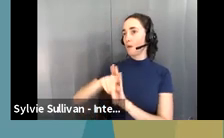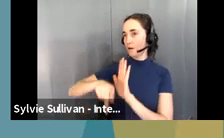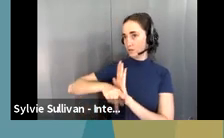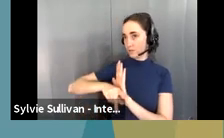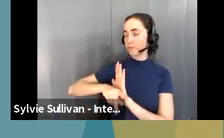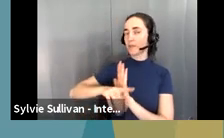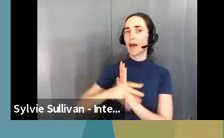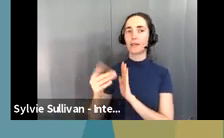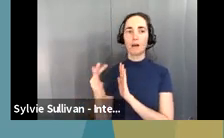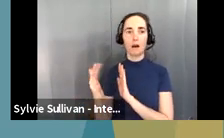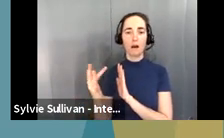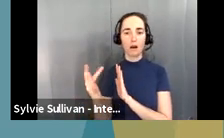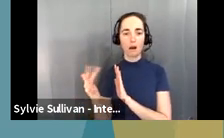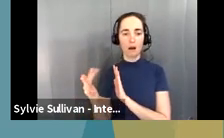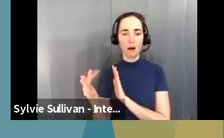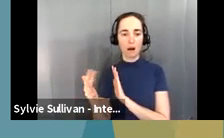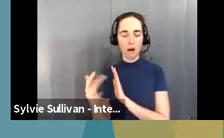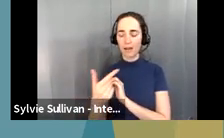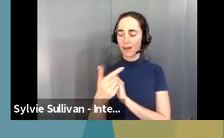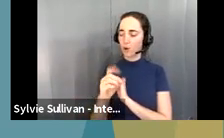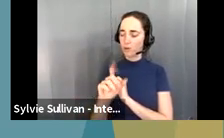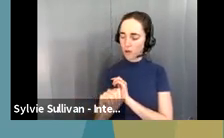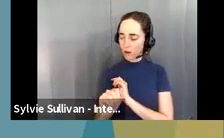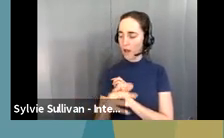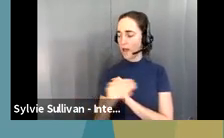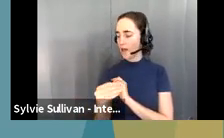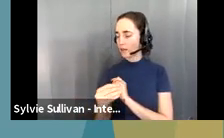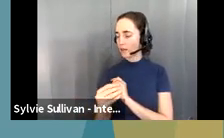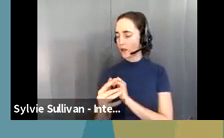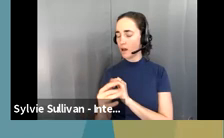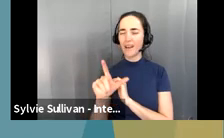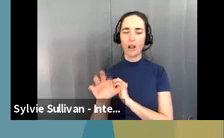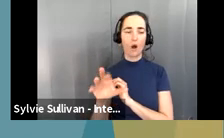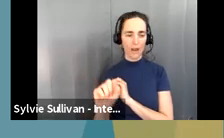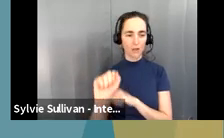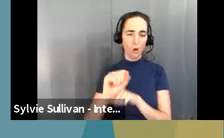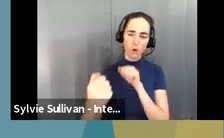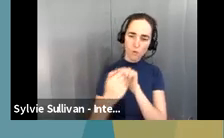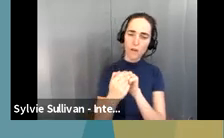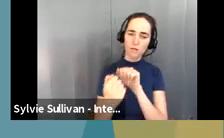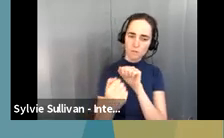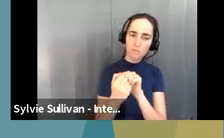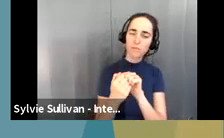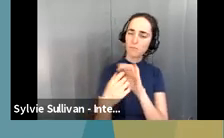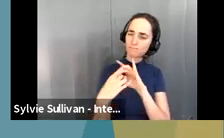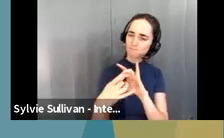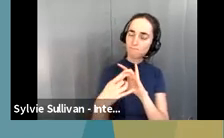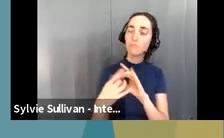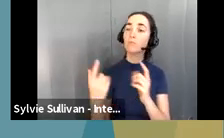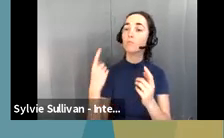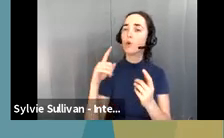um, um, GODA and LRS to make sure that we are, um,